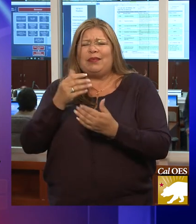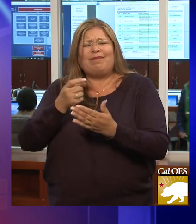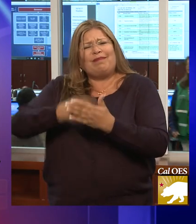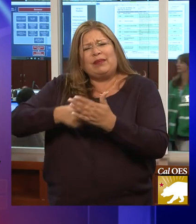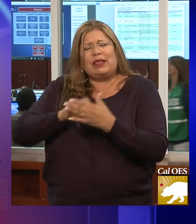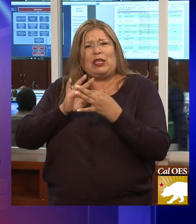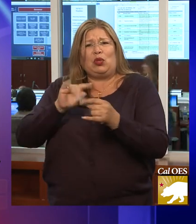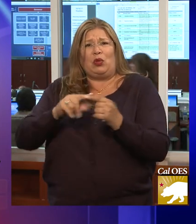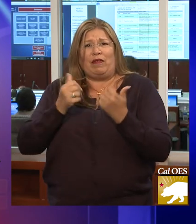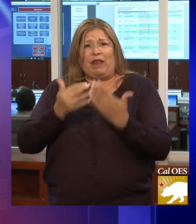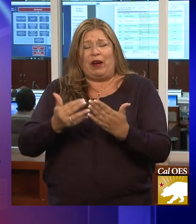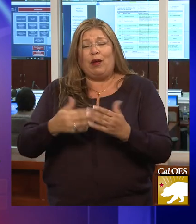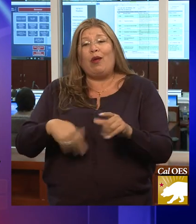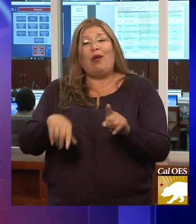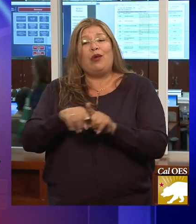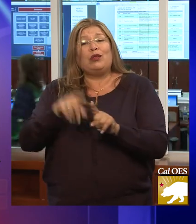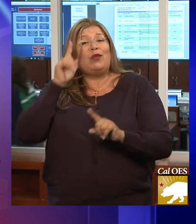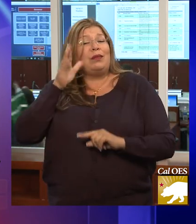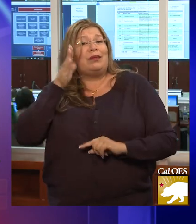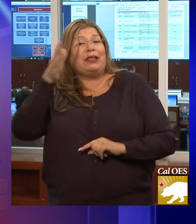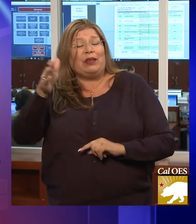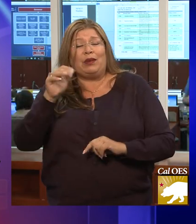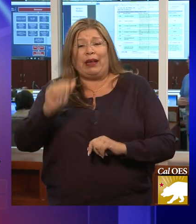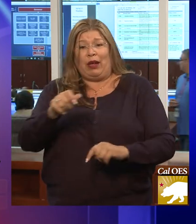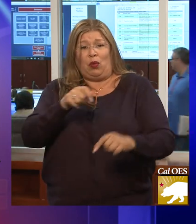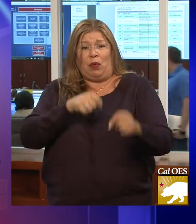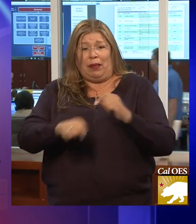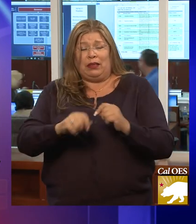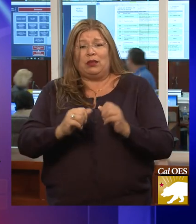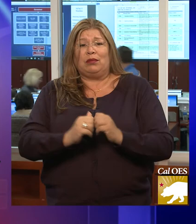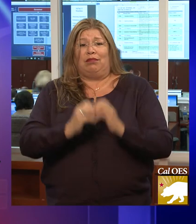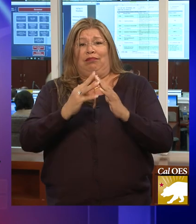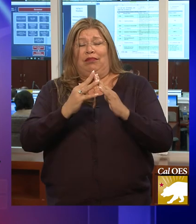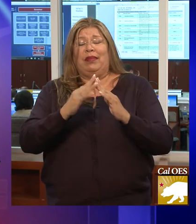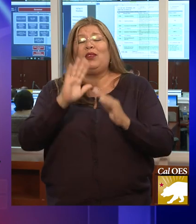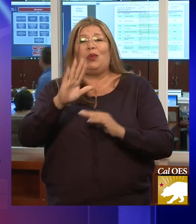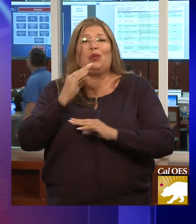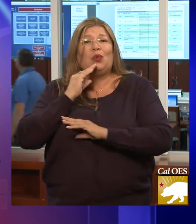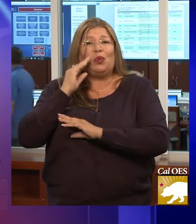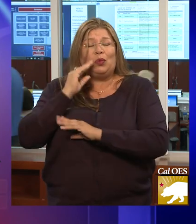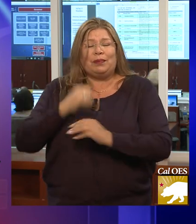in replacing or rebuilding homes. Thank you, David.